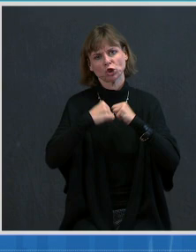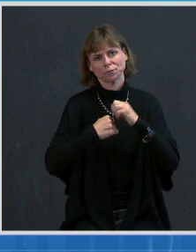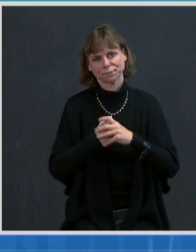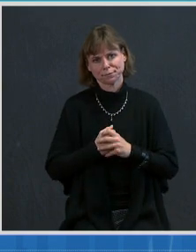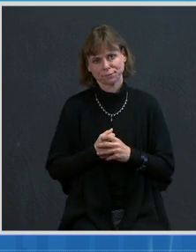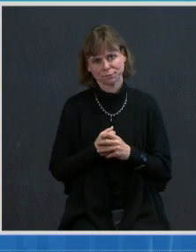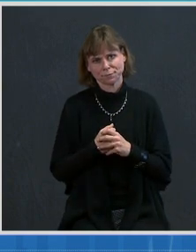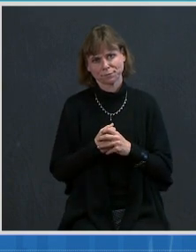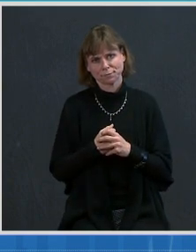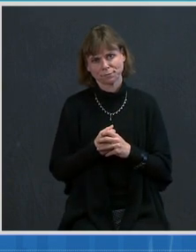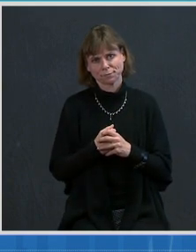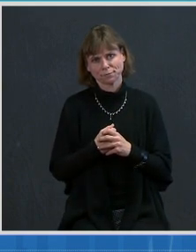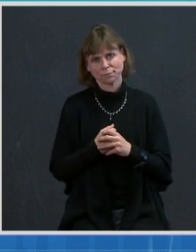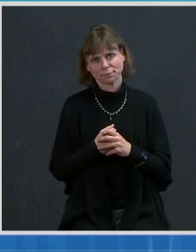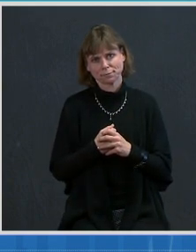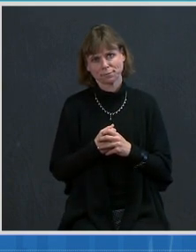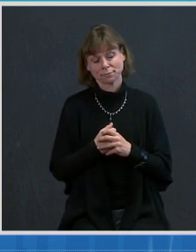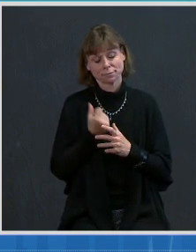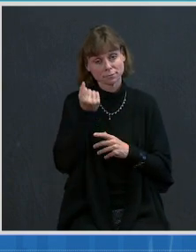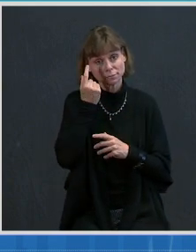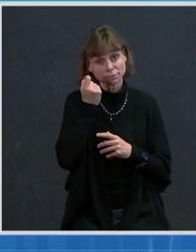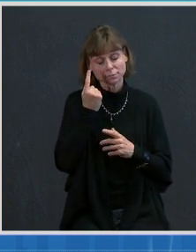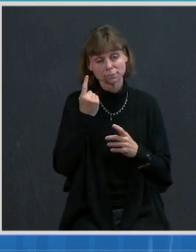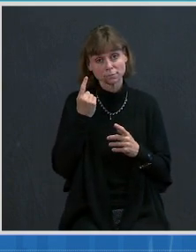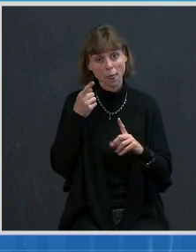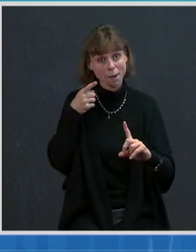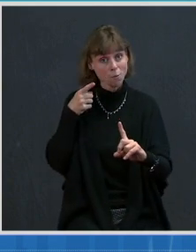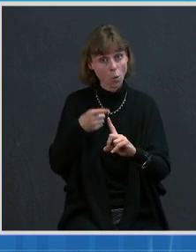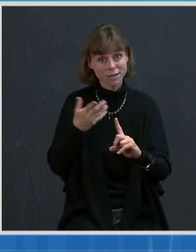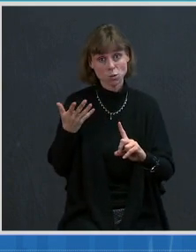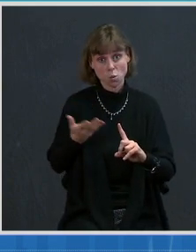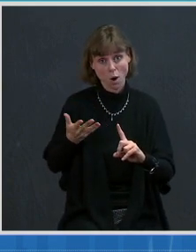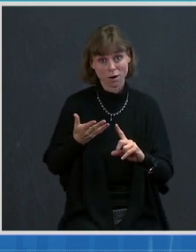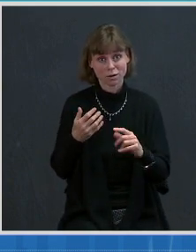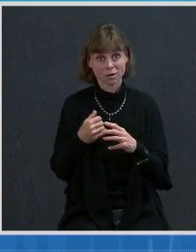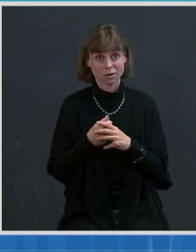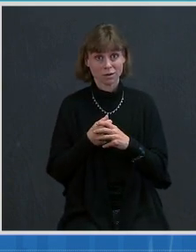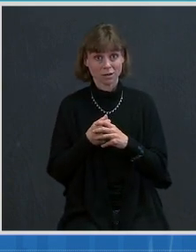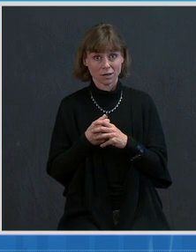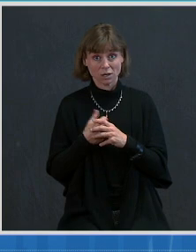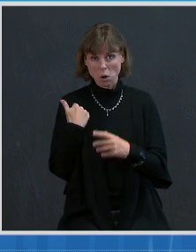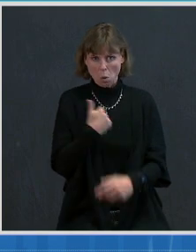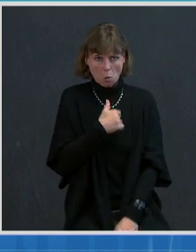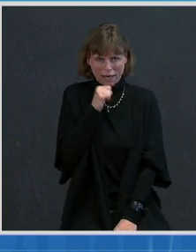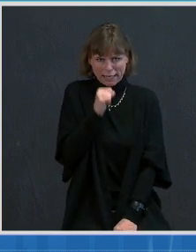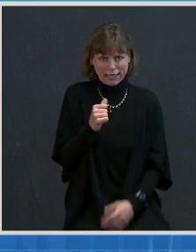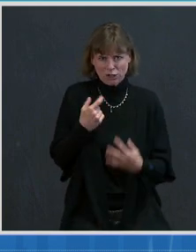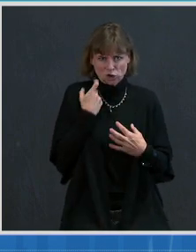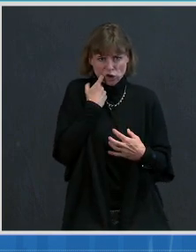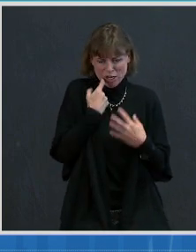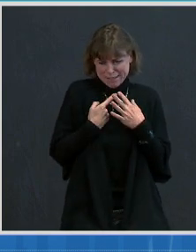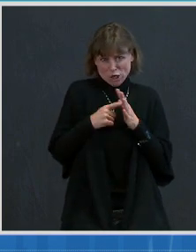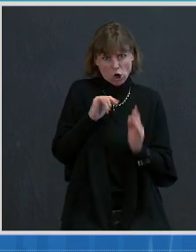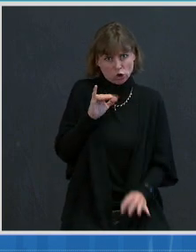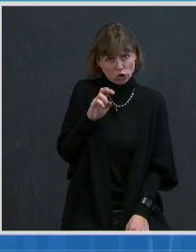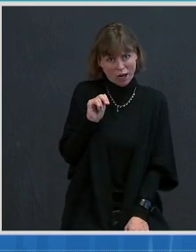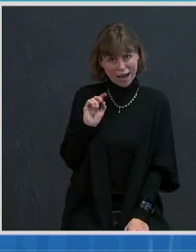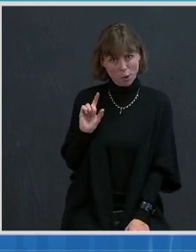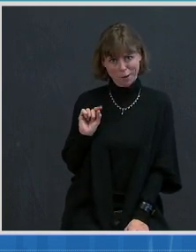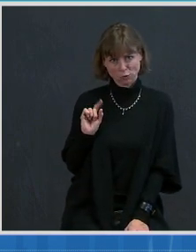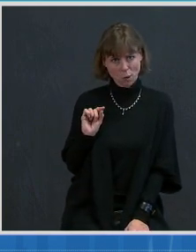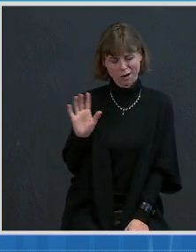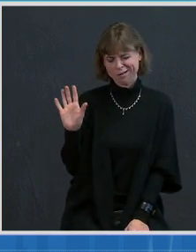want to make is that we didn't start doing this in January of 2020. This was literally